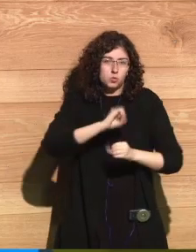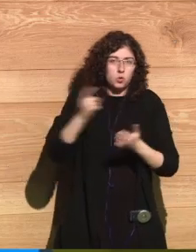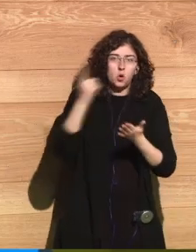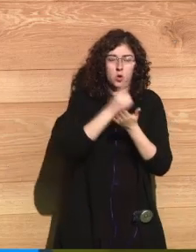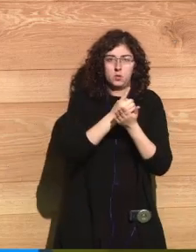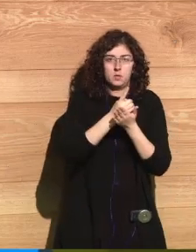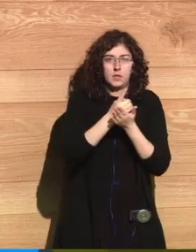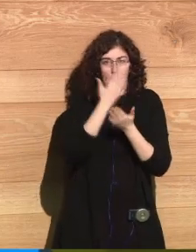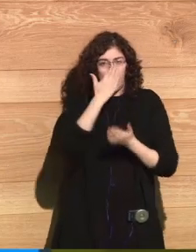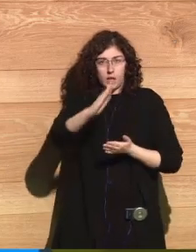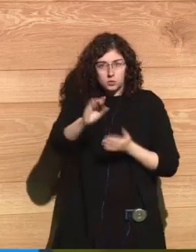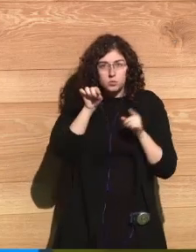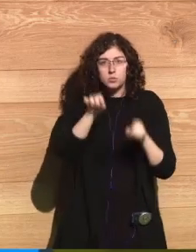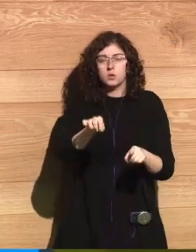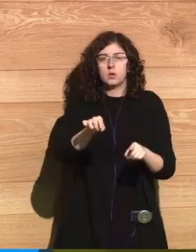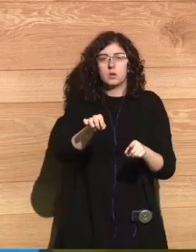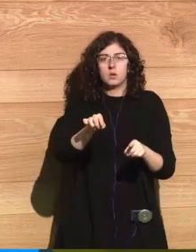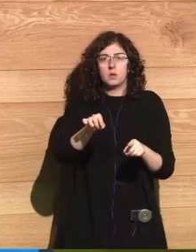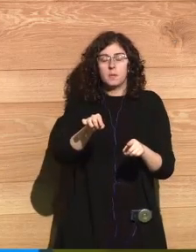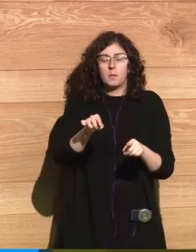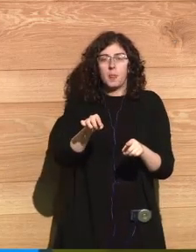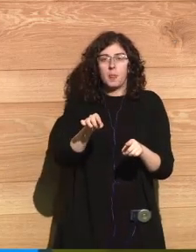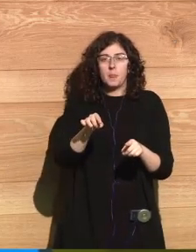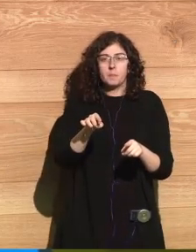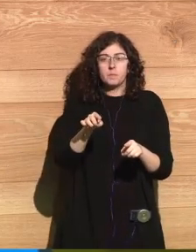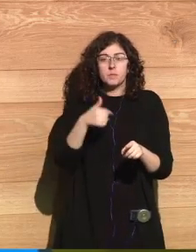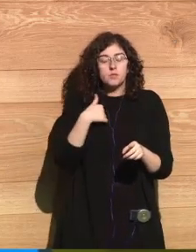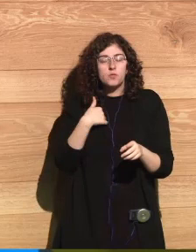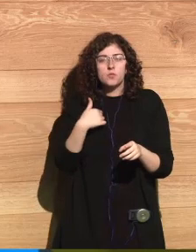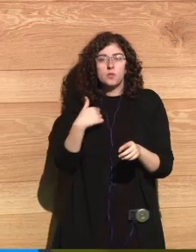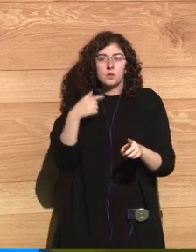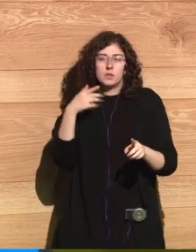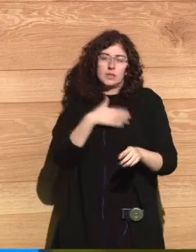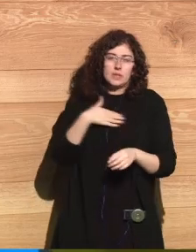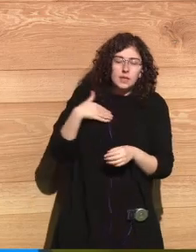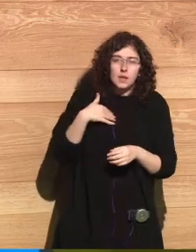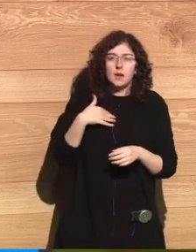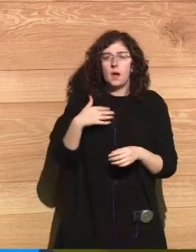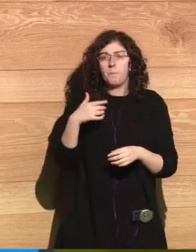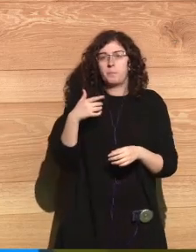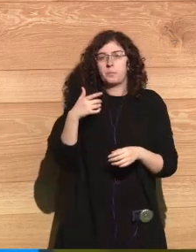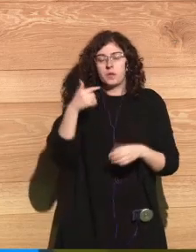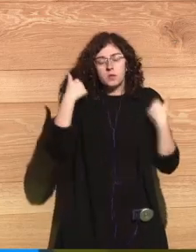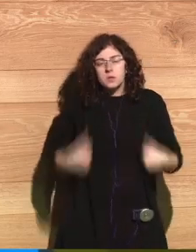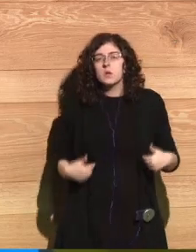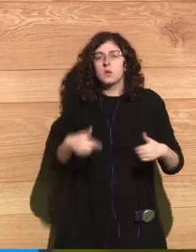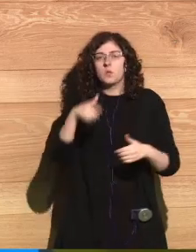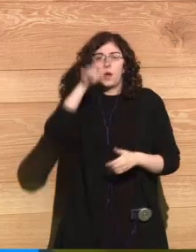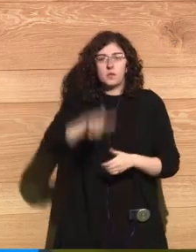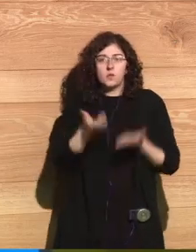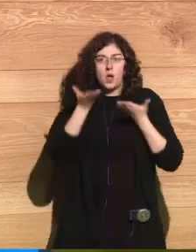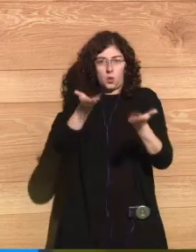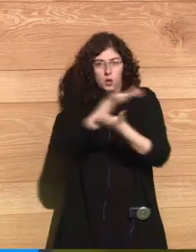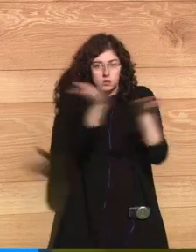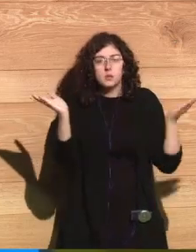wanted to be a helping person and I wanted to become social worker. I needed a training. But